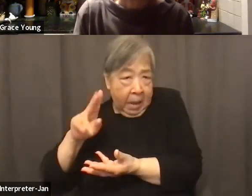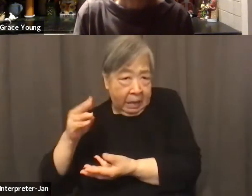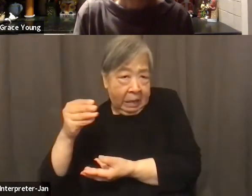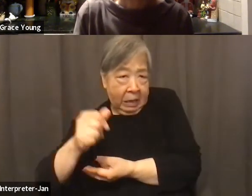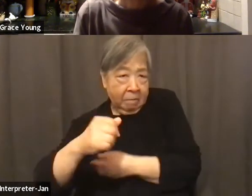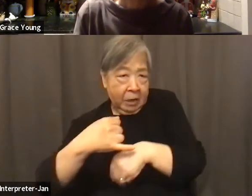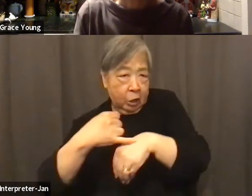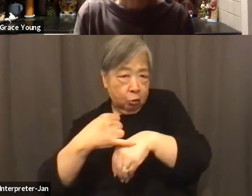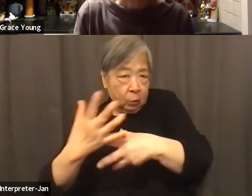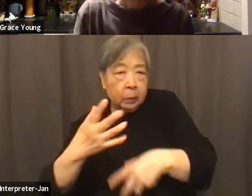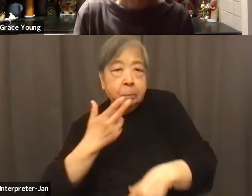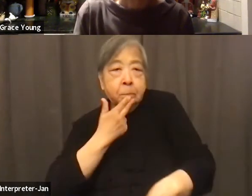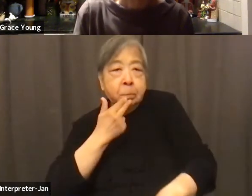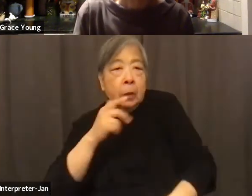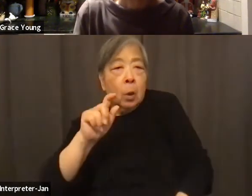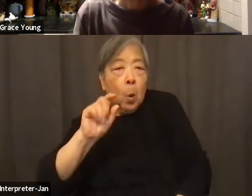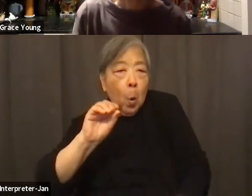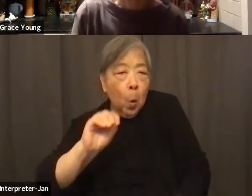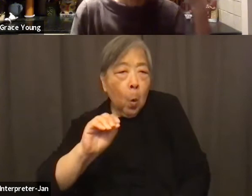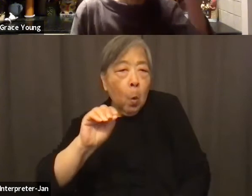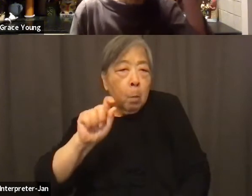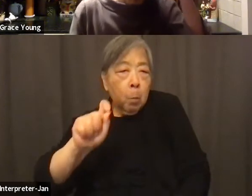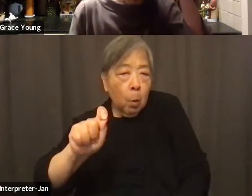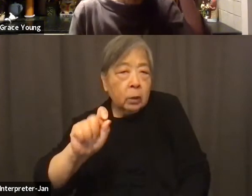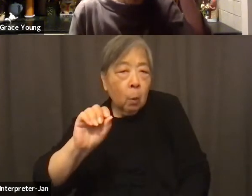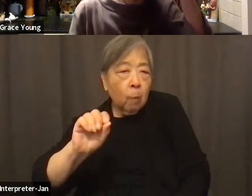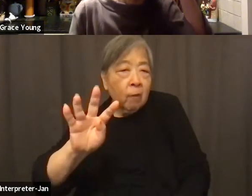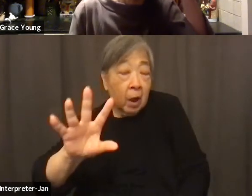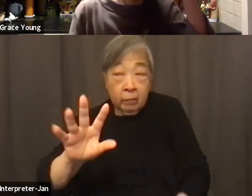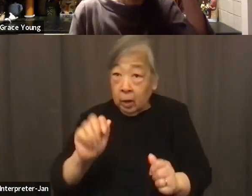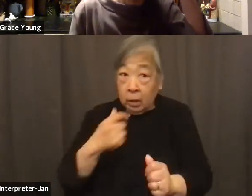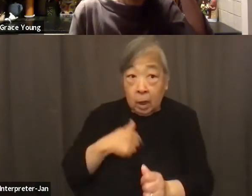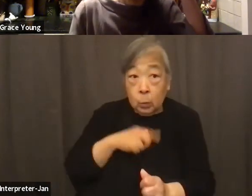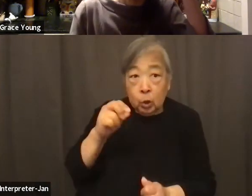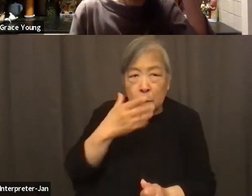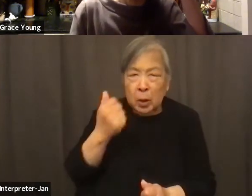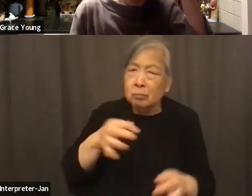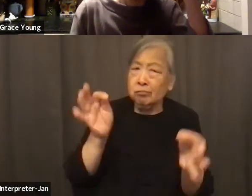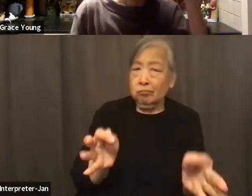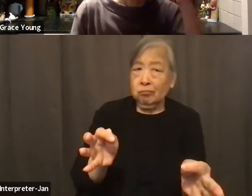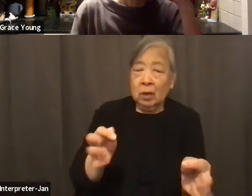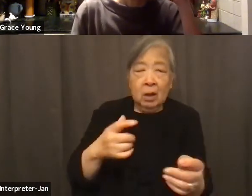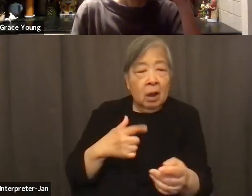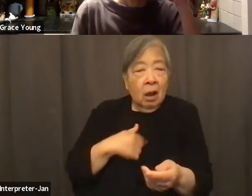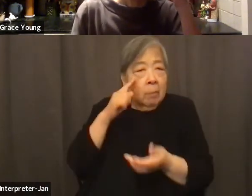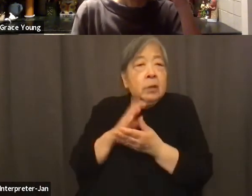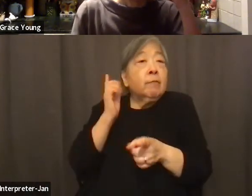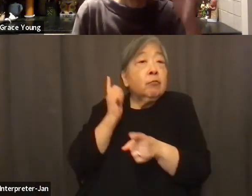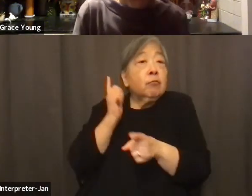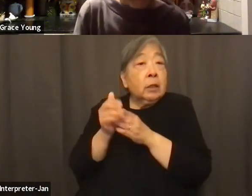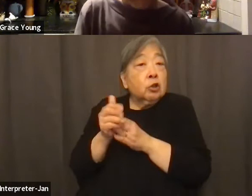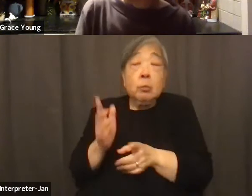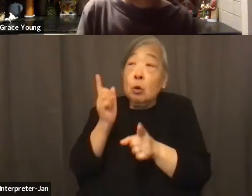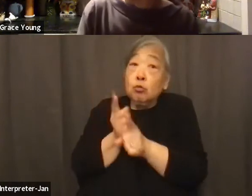.045, right? Can we do better? Absolutely. So I do believe that with the right leadership, with the right